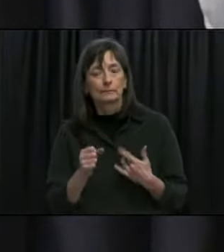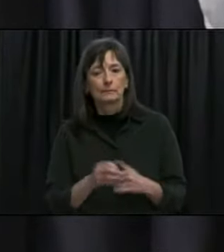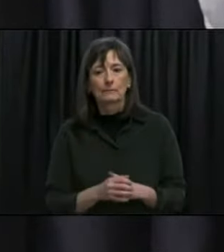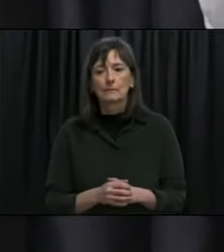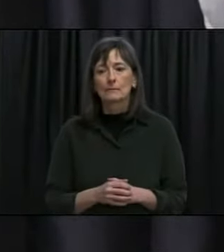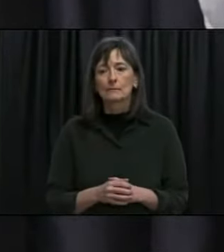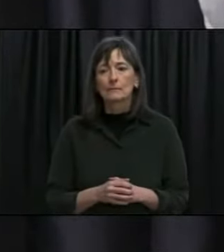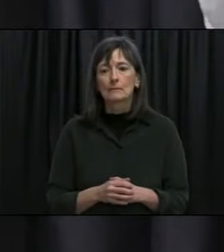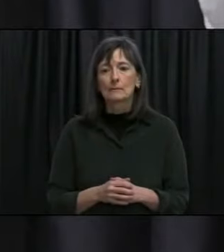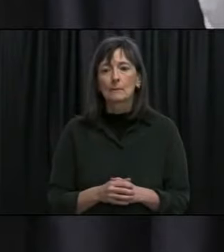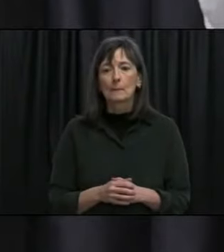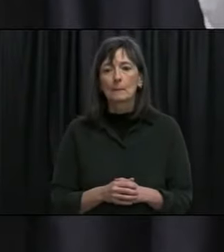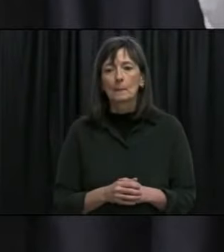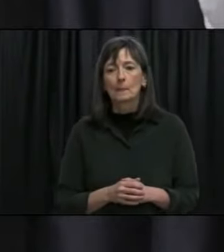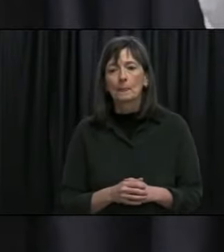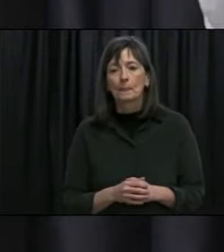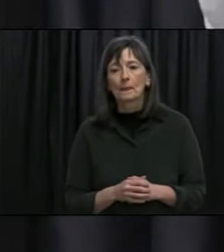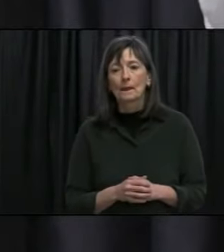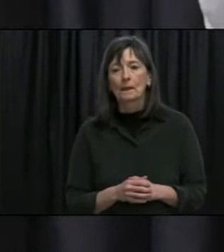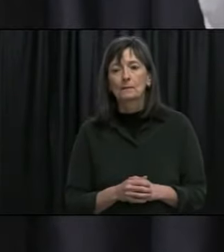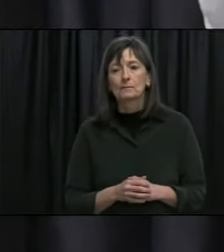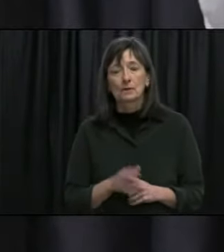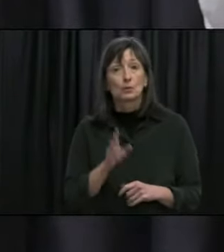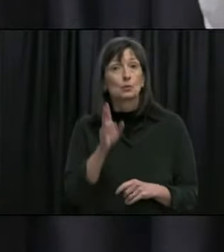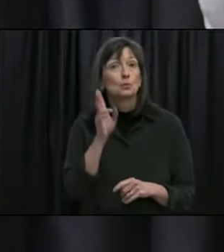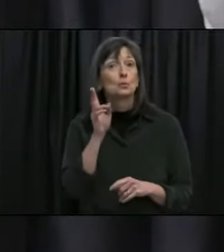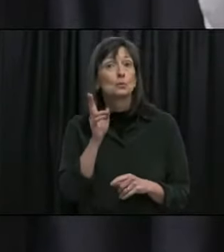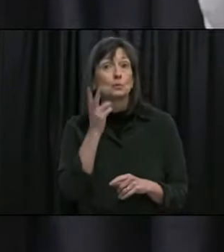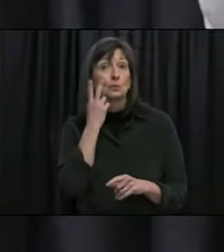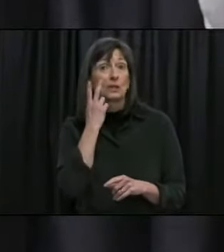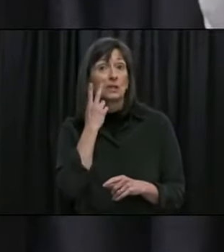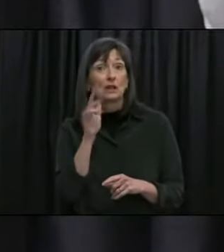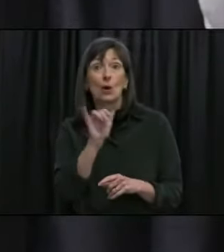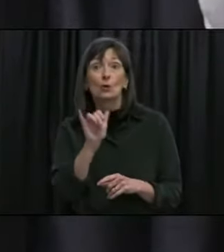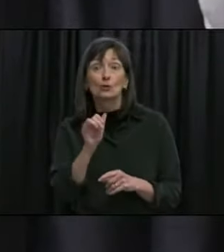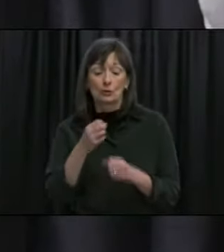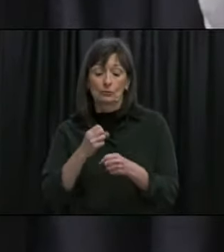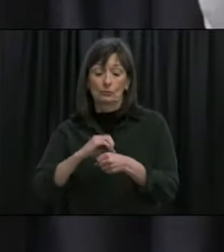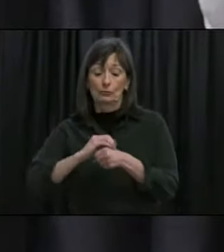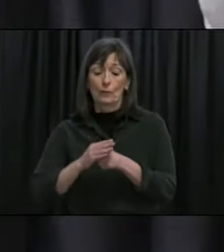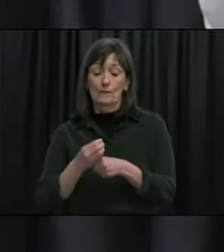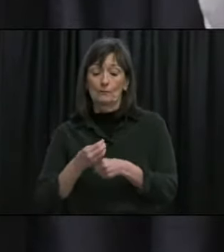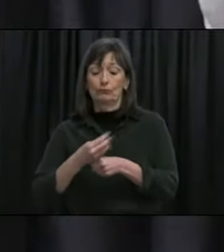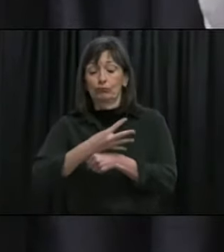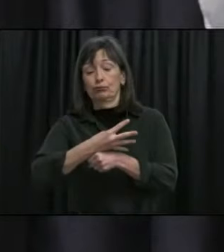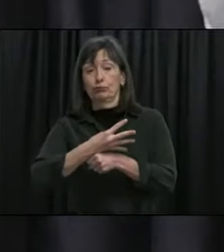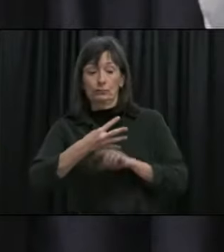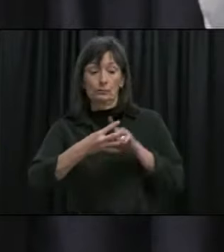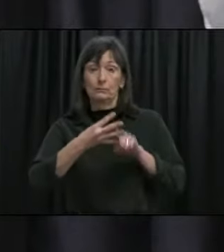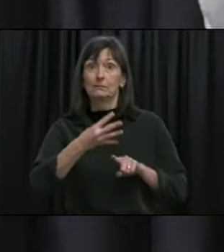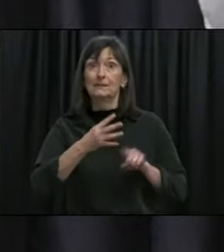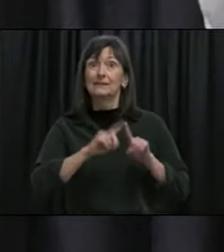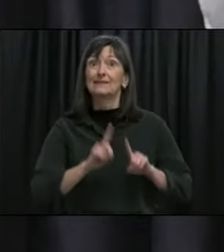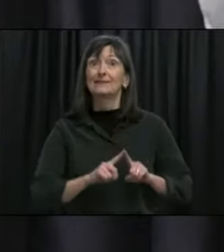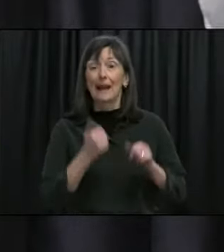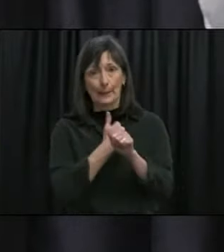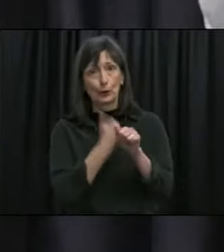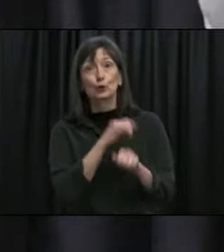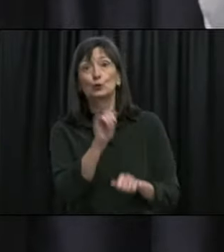seeing increasing rates of variants of concern in Alberta which is another area where a lot of people go to work